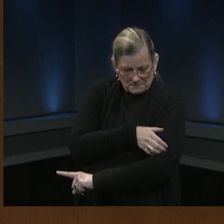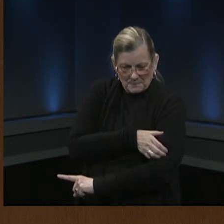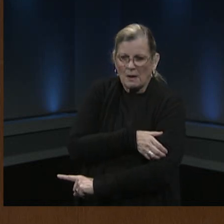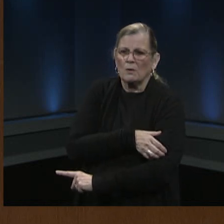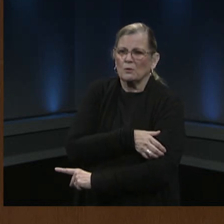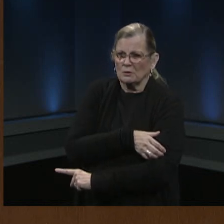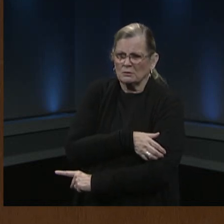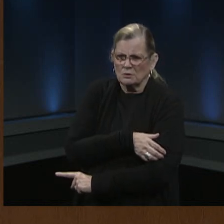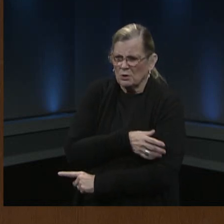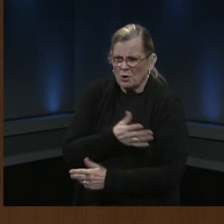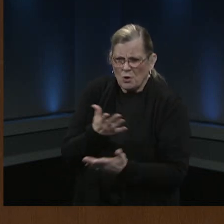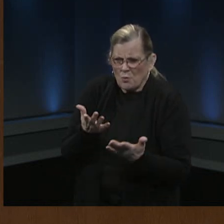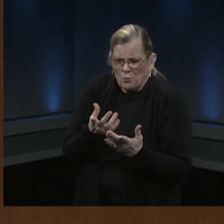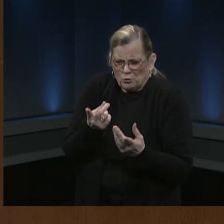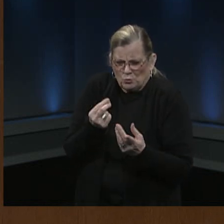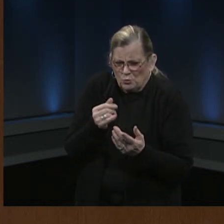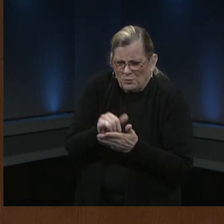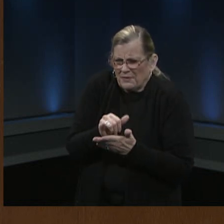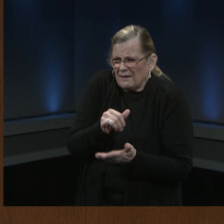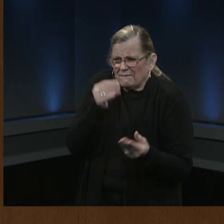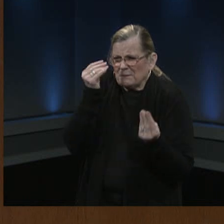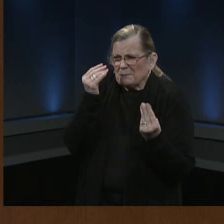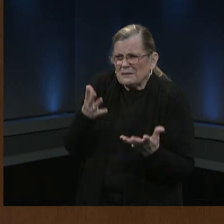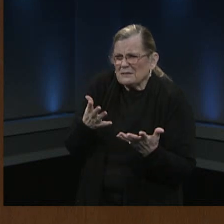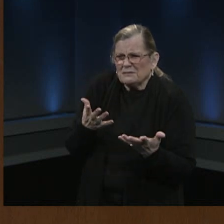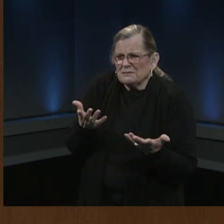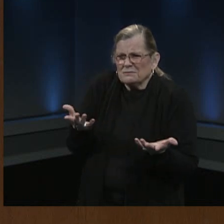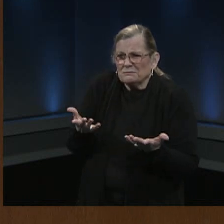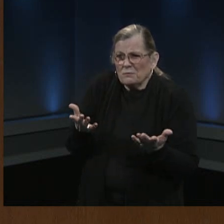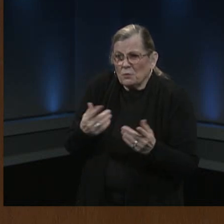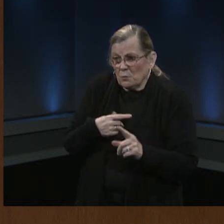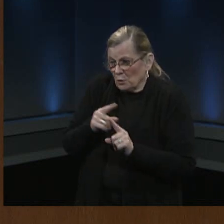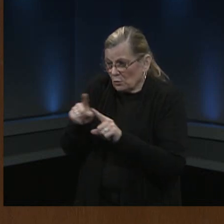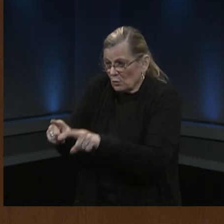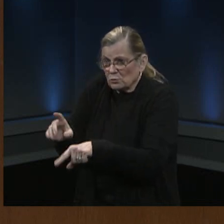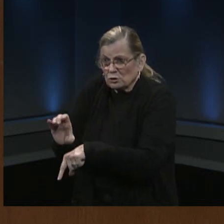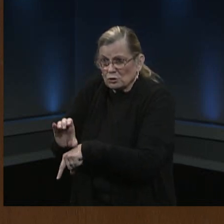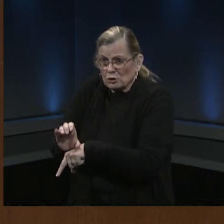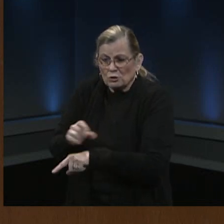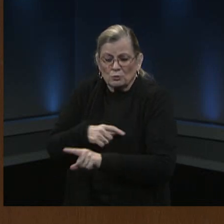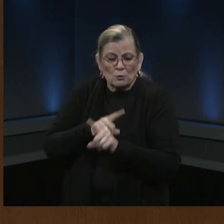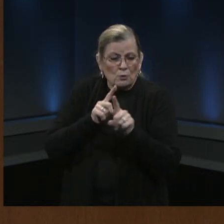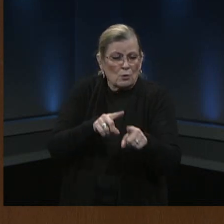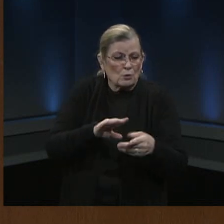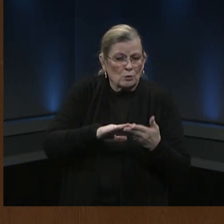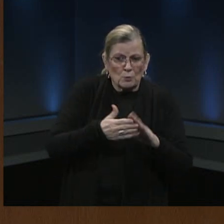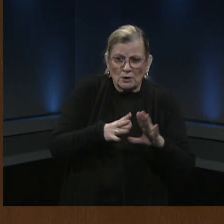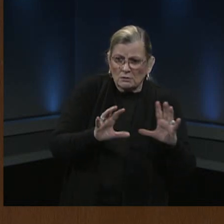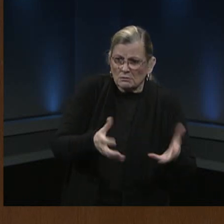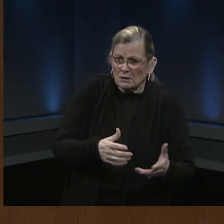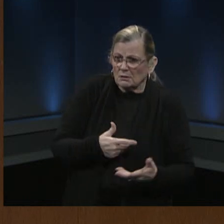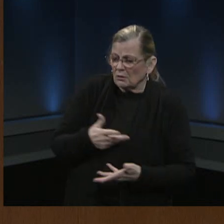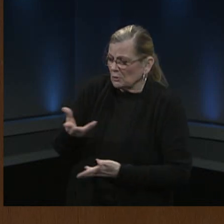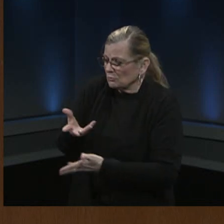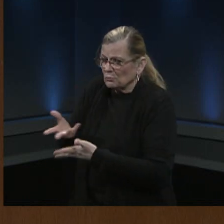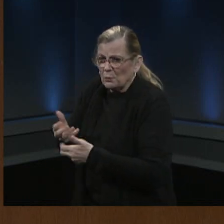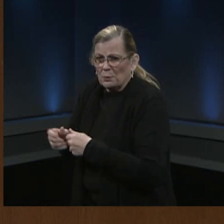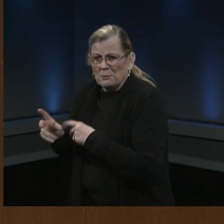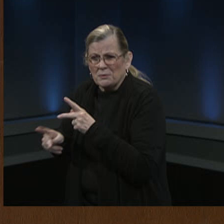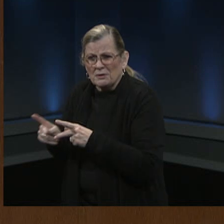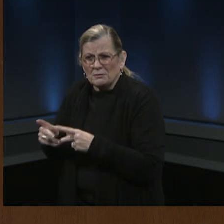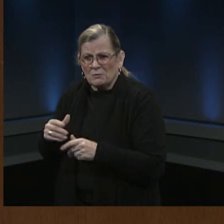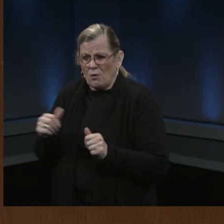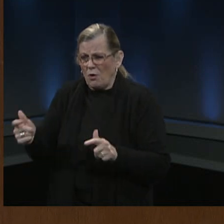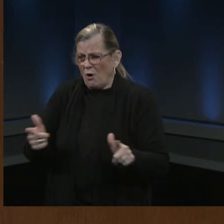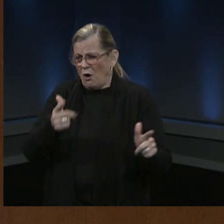to think about so are we in churches are we in community groups are we working with people who have influence in communities to relay the